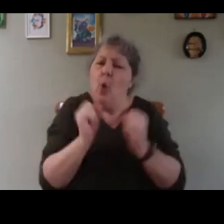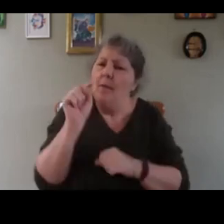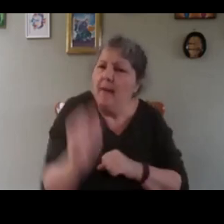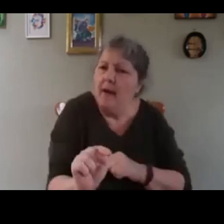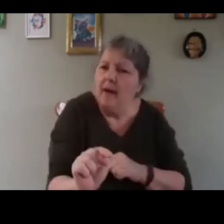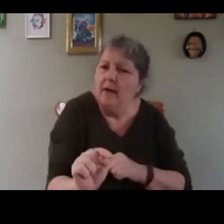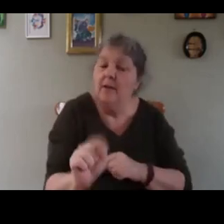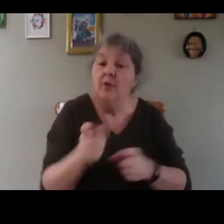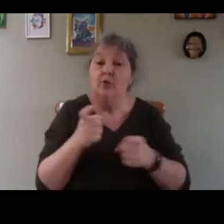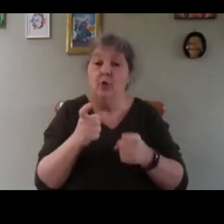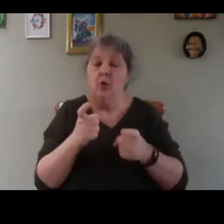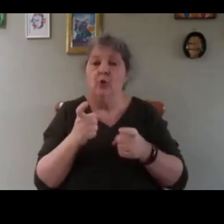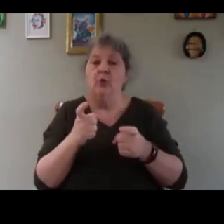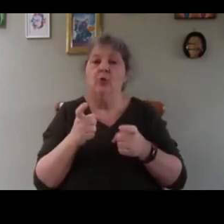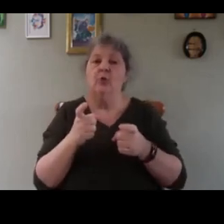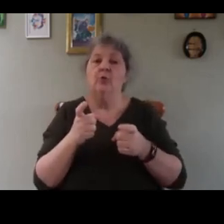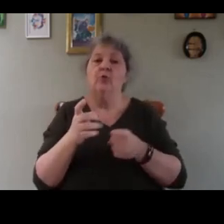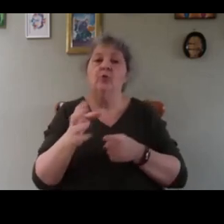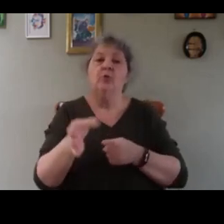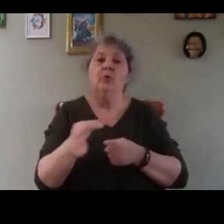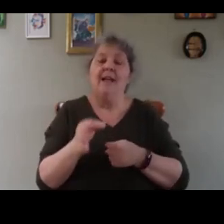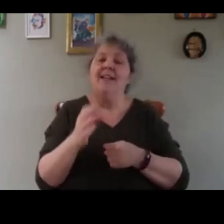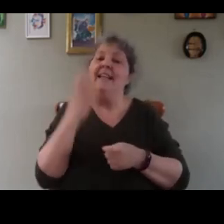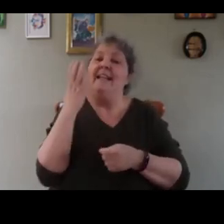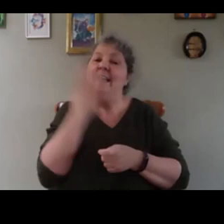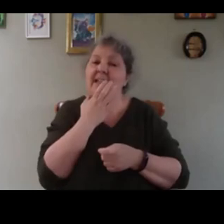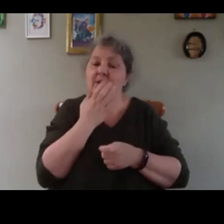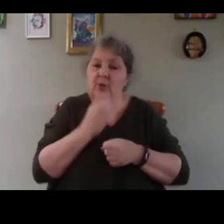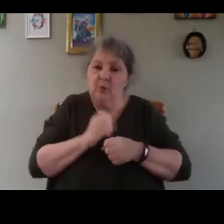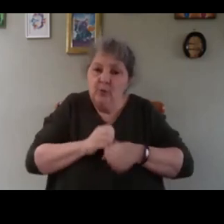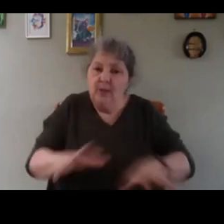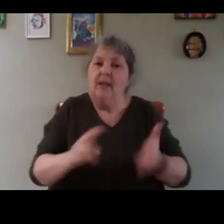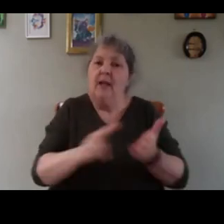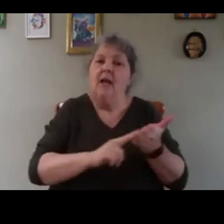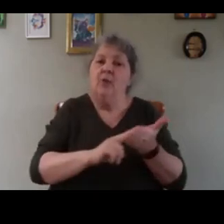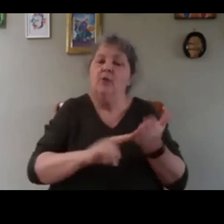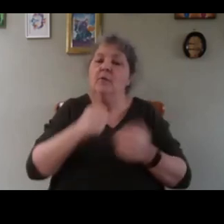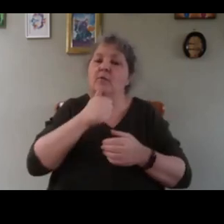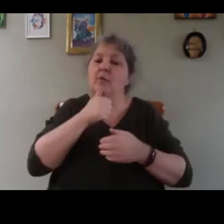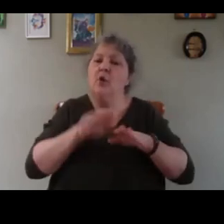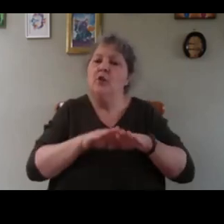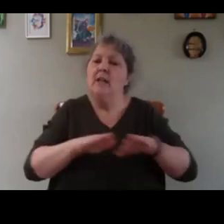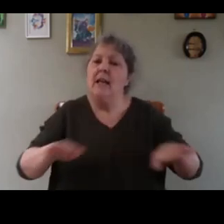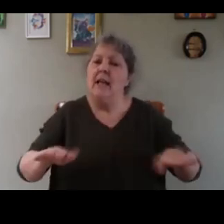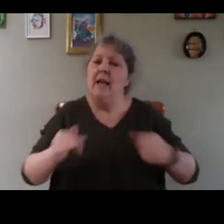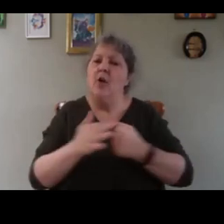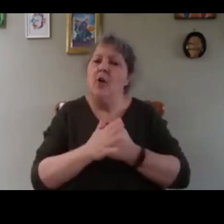to spread the energy, spread the heat, I use a first layer of slate